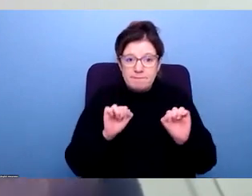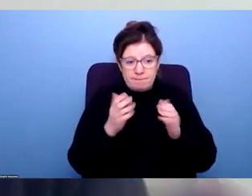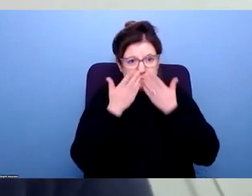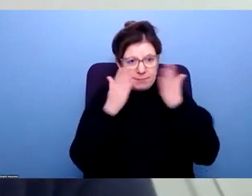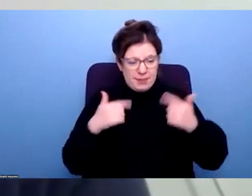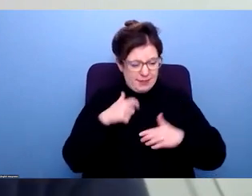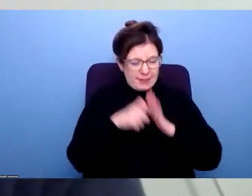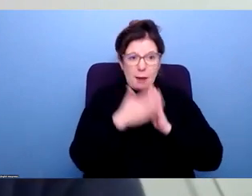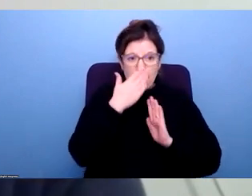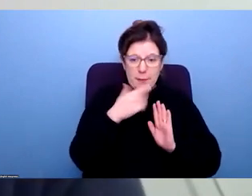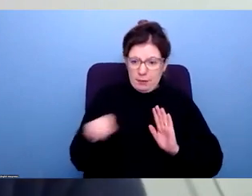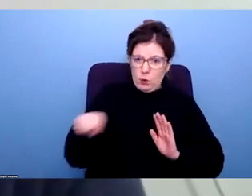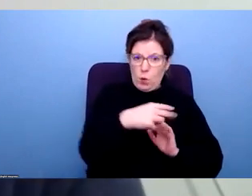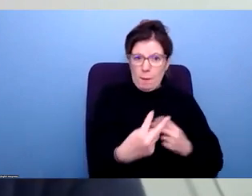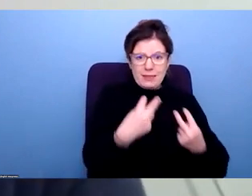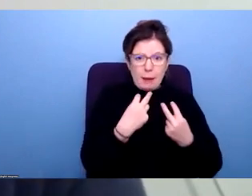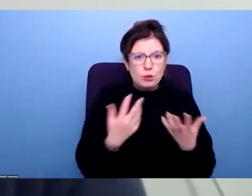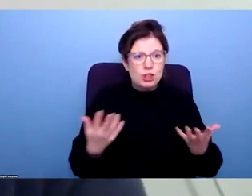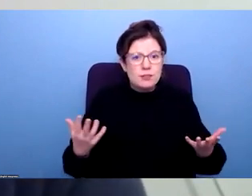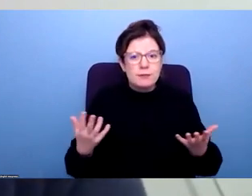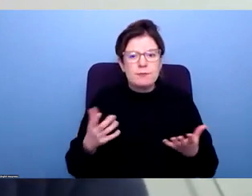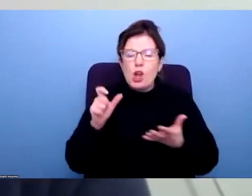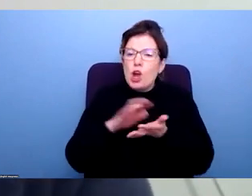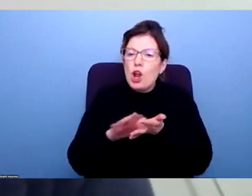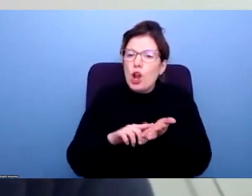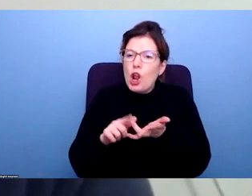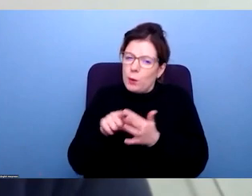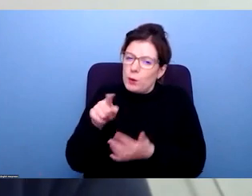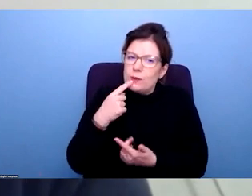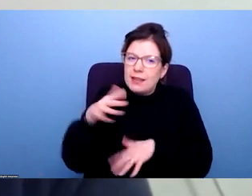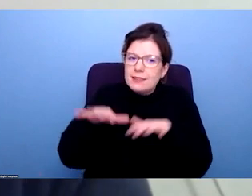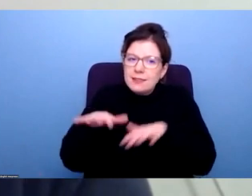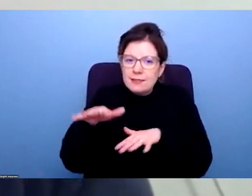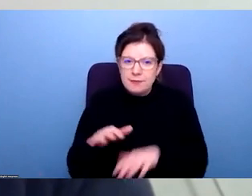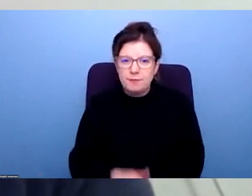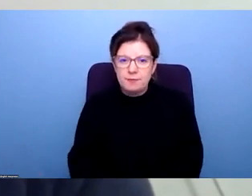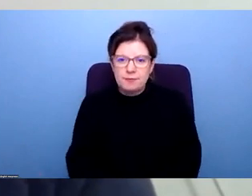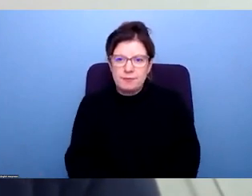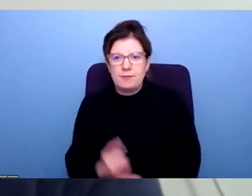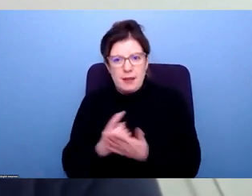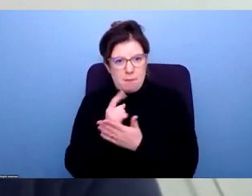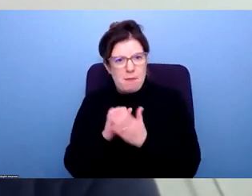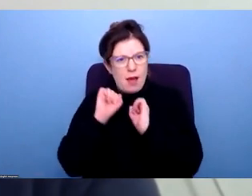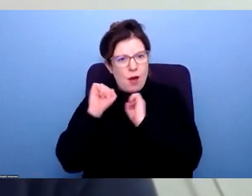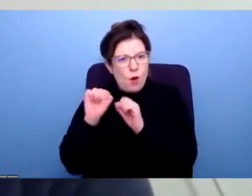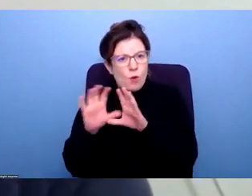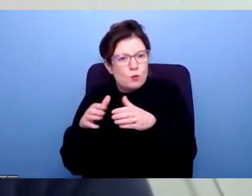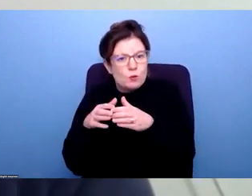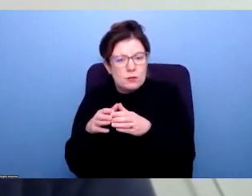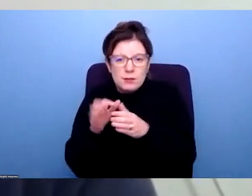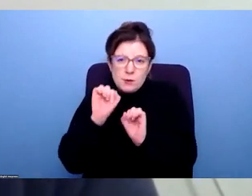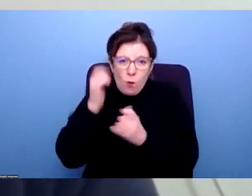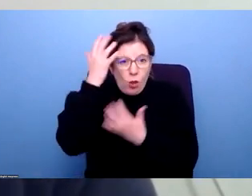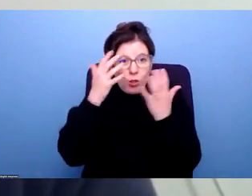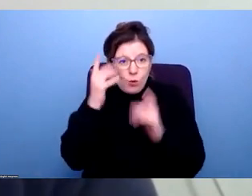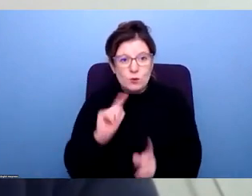disabled people? And Chloe, you were talking about some of this, weren't you, in terms of the work that your centre is doing. Did you have any thoughts